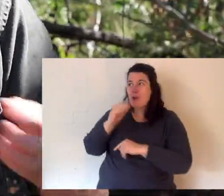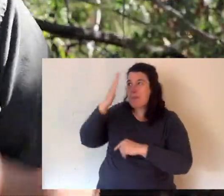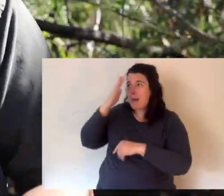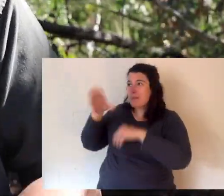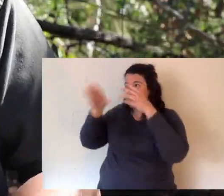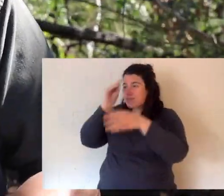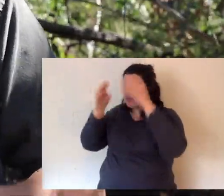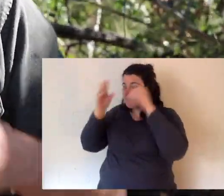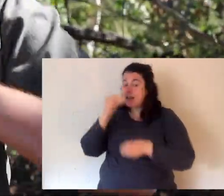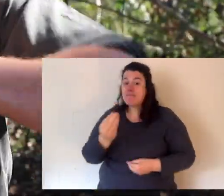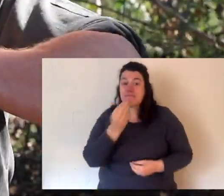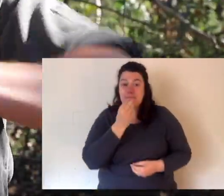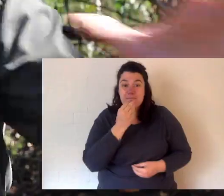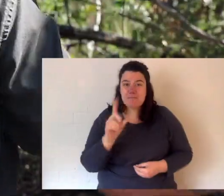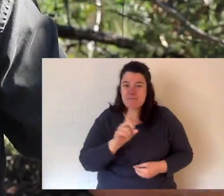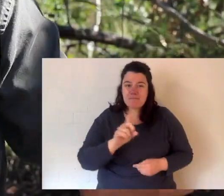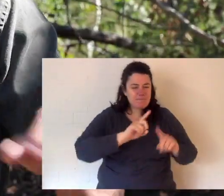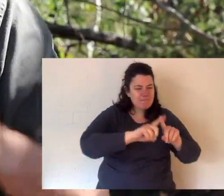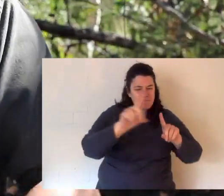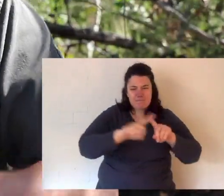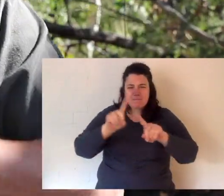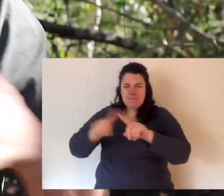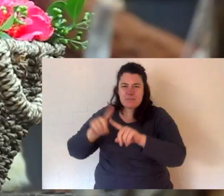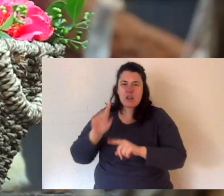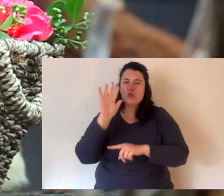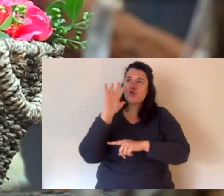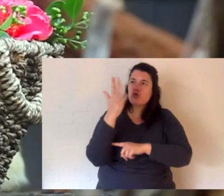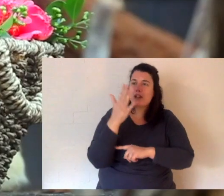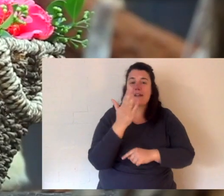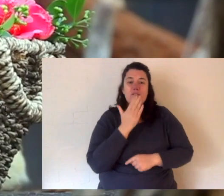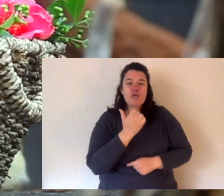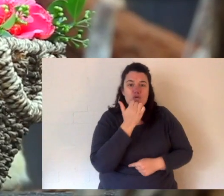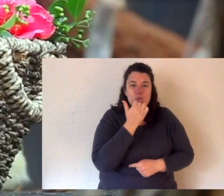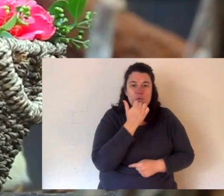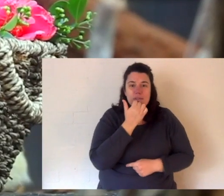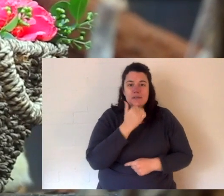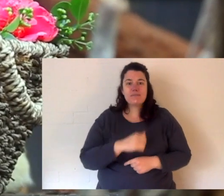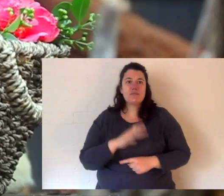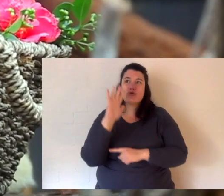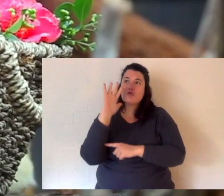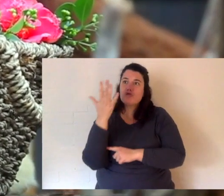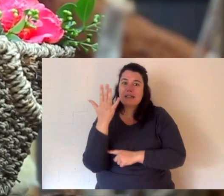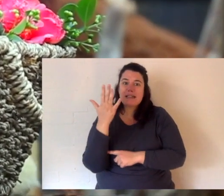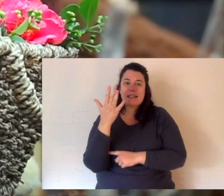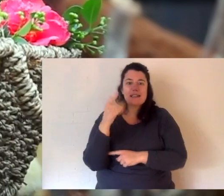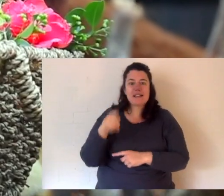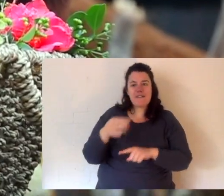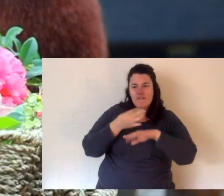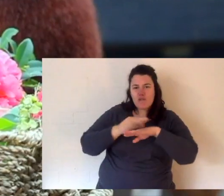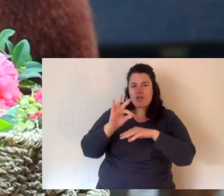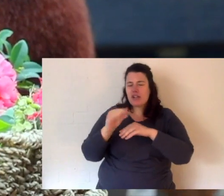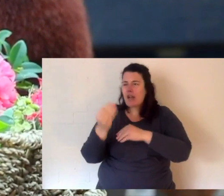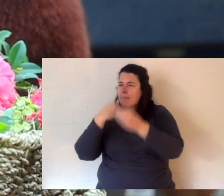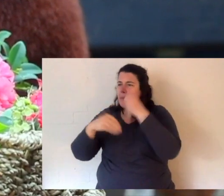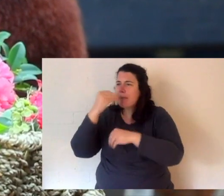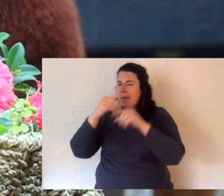and their preferences are a whole range of different trees and fruits. Trees they want the nice fresh succulent